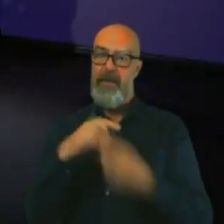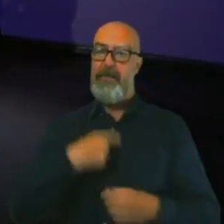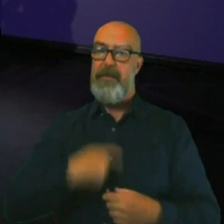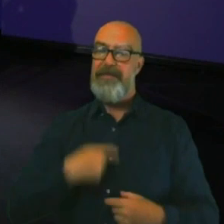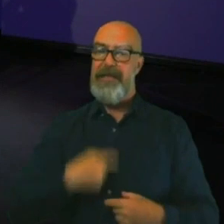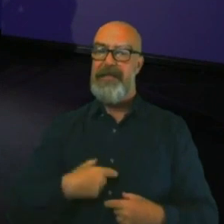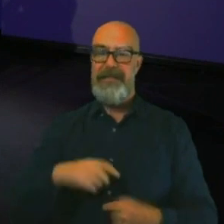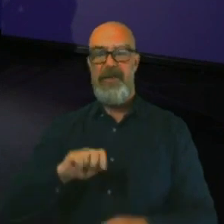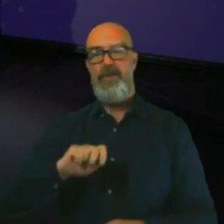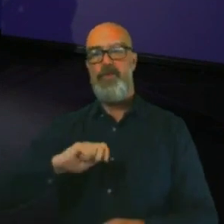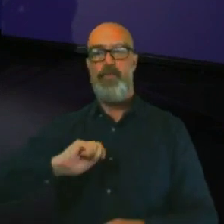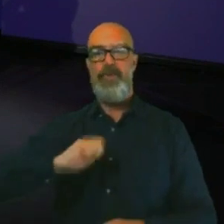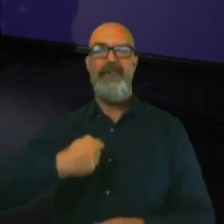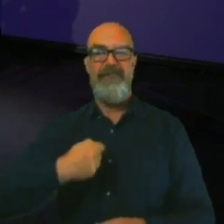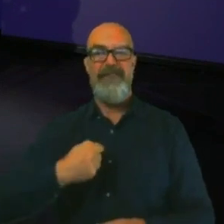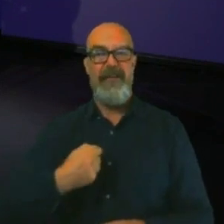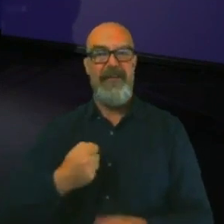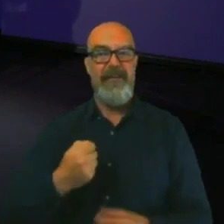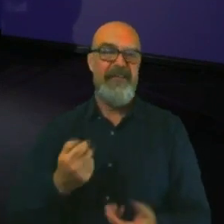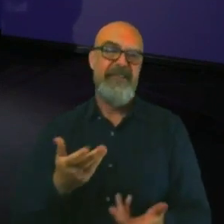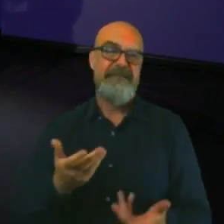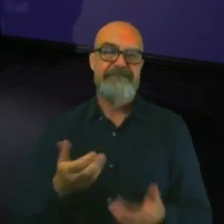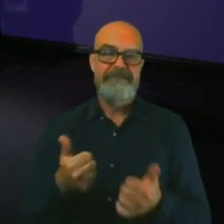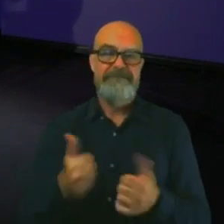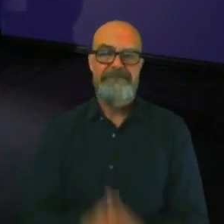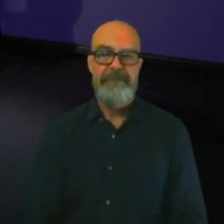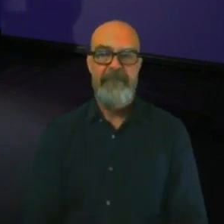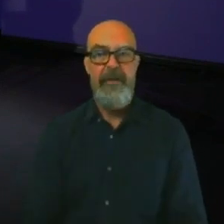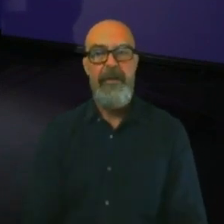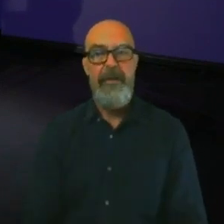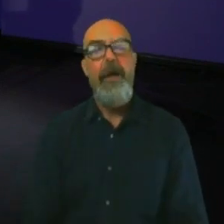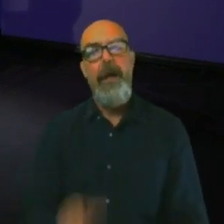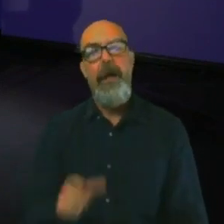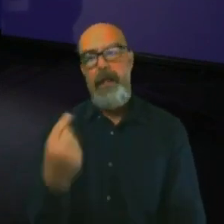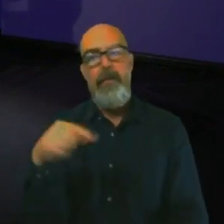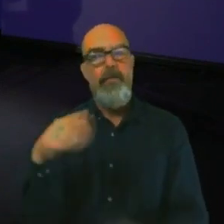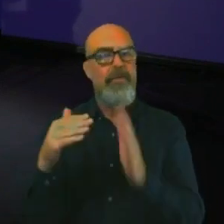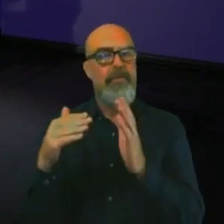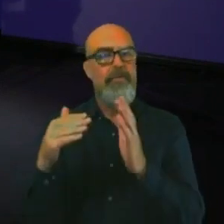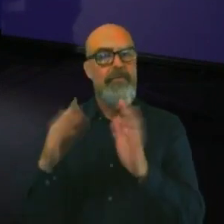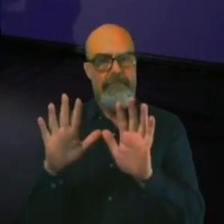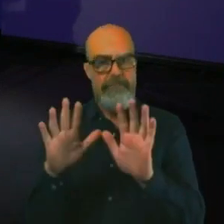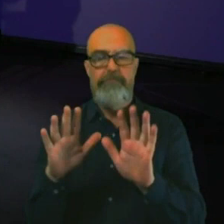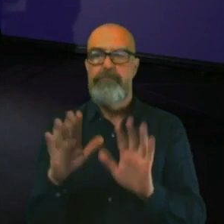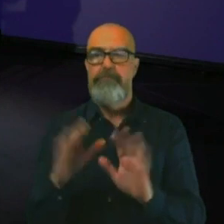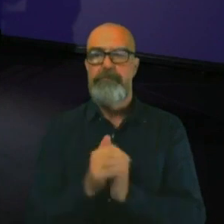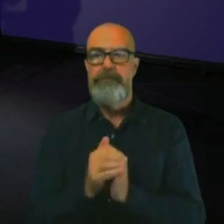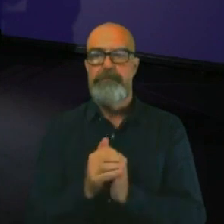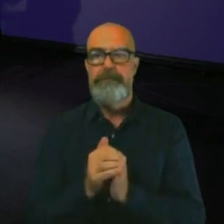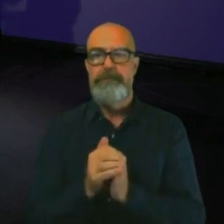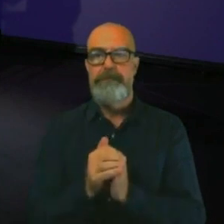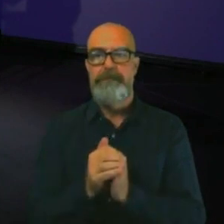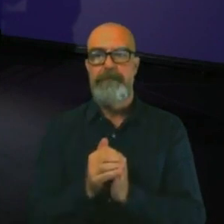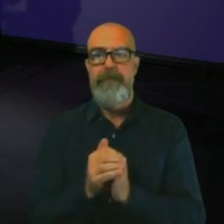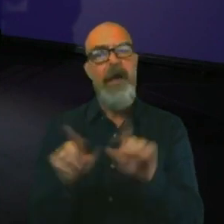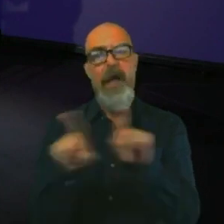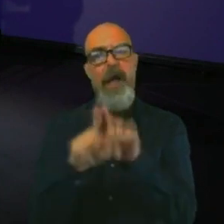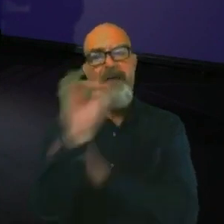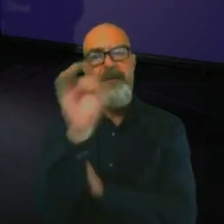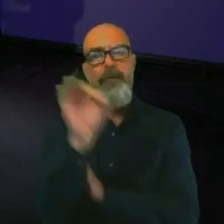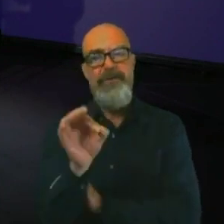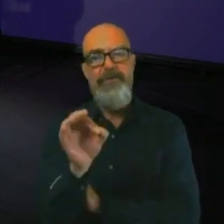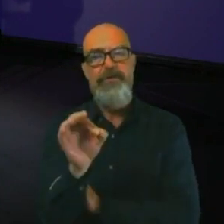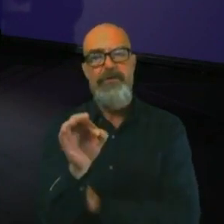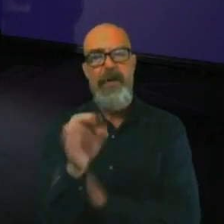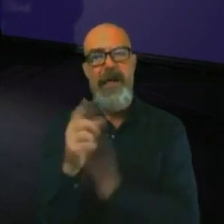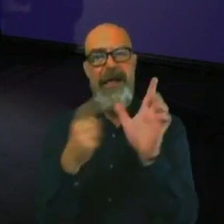advice. Thank you. Back to Zachary. Oh, actually, no, just one second, Zachary. I'm going to ask the same question to Andrea.